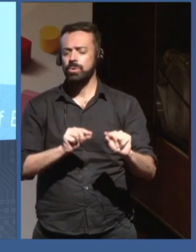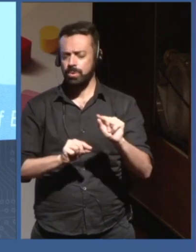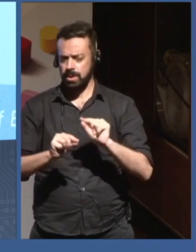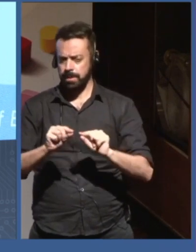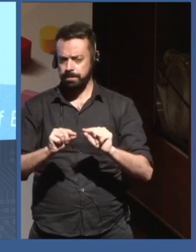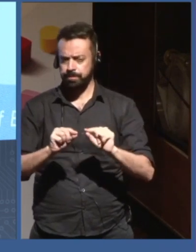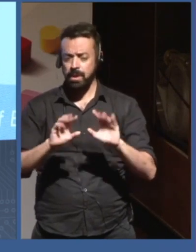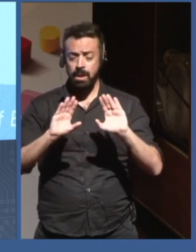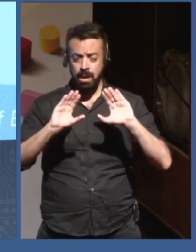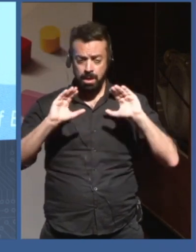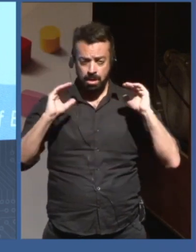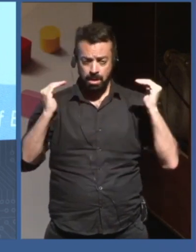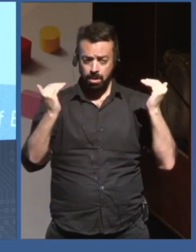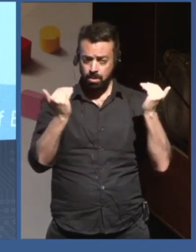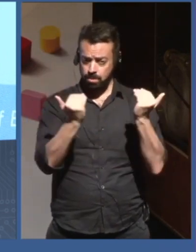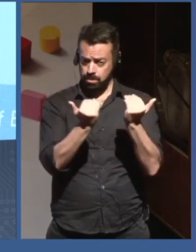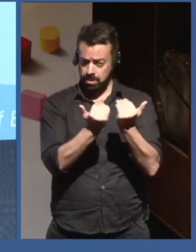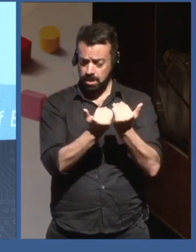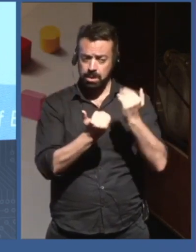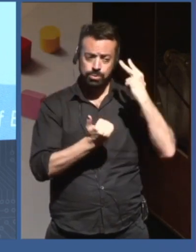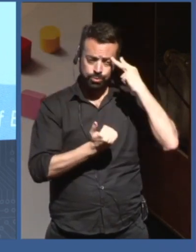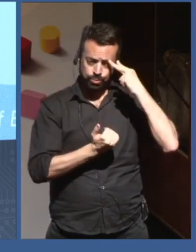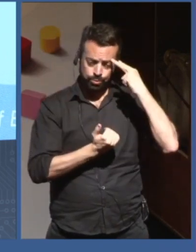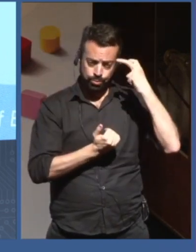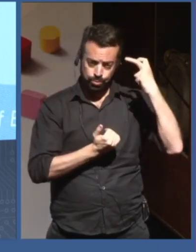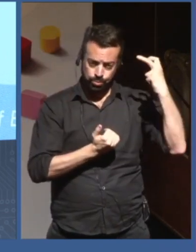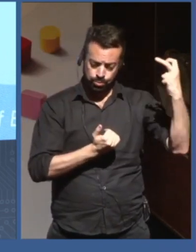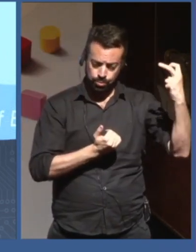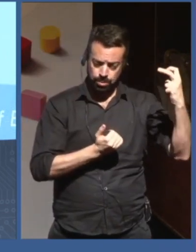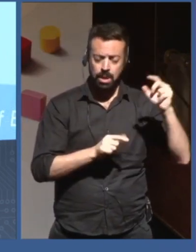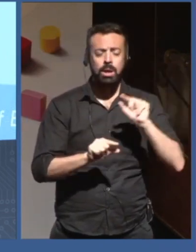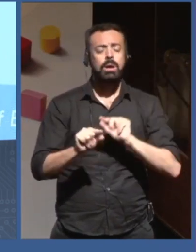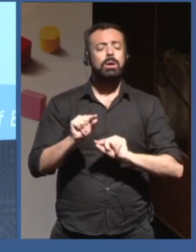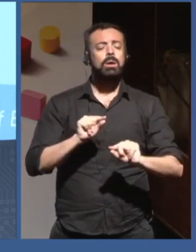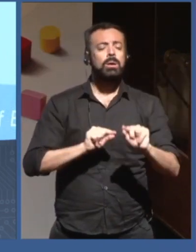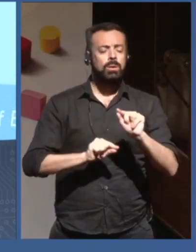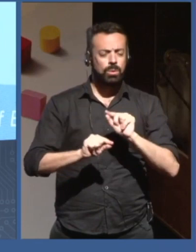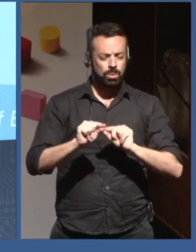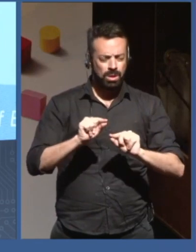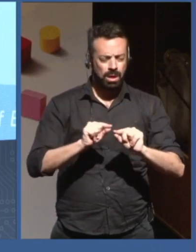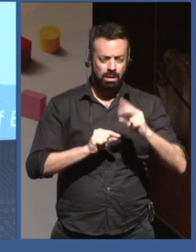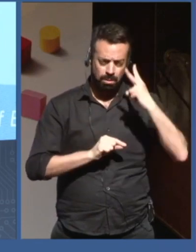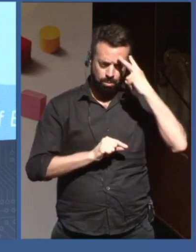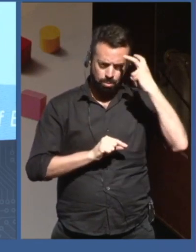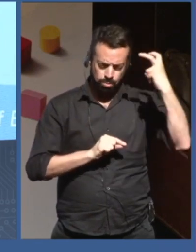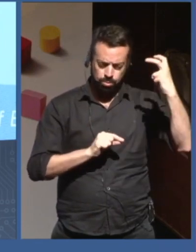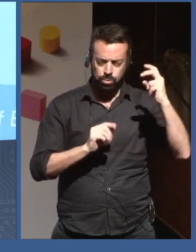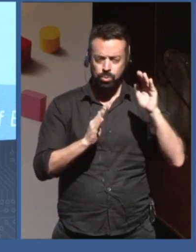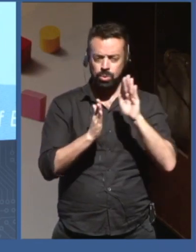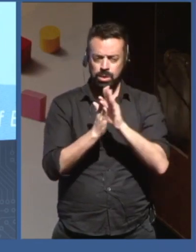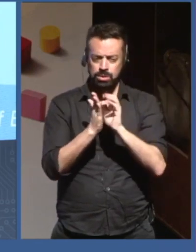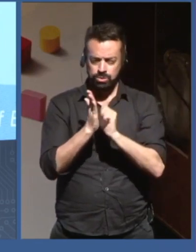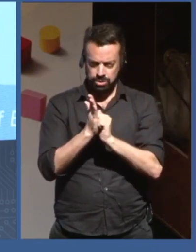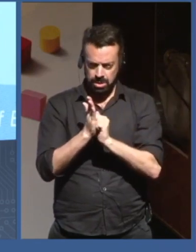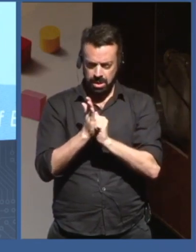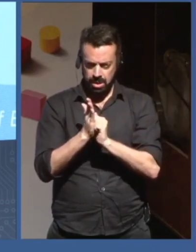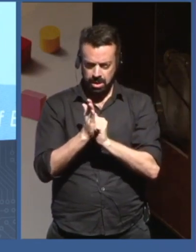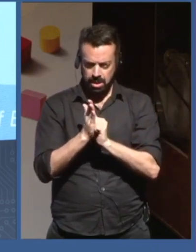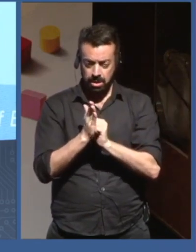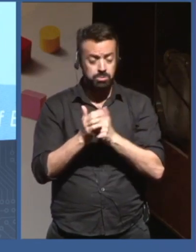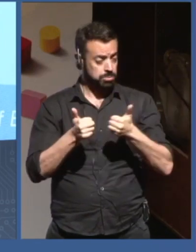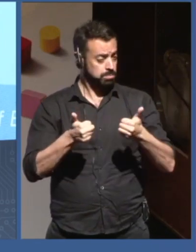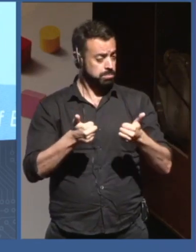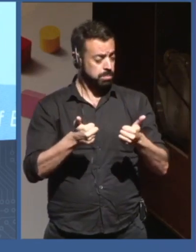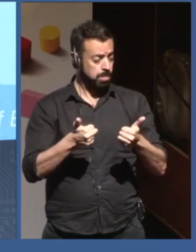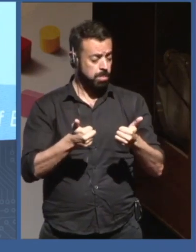talk about what I think could be a healthy data culture in a few minutes. But I think it's very important to think